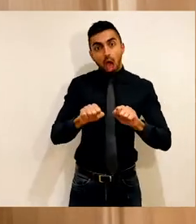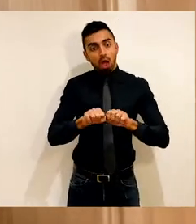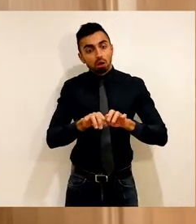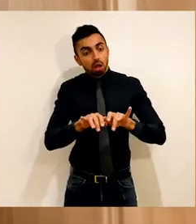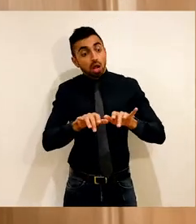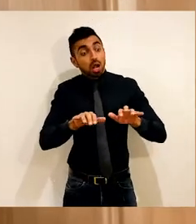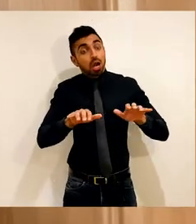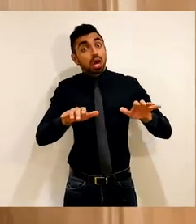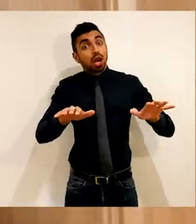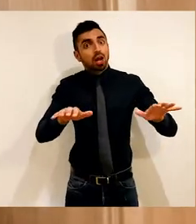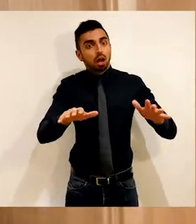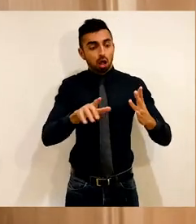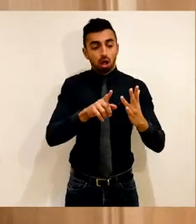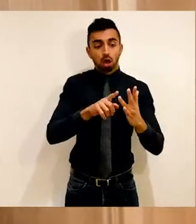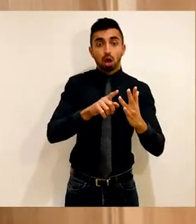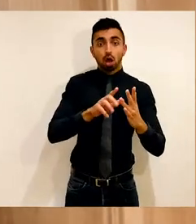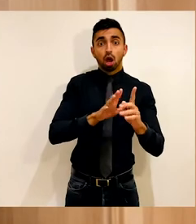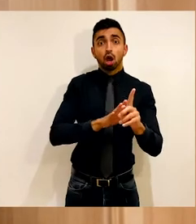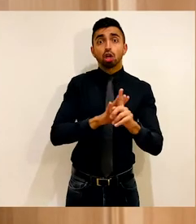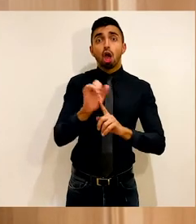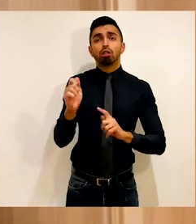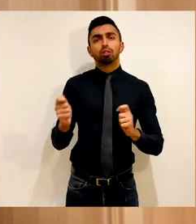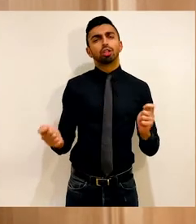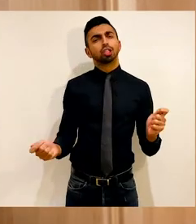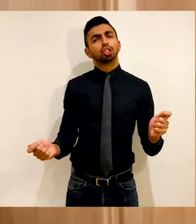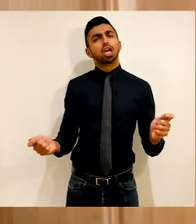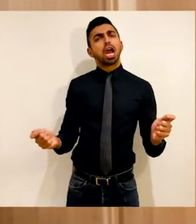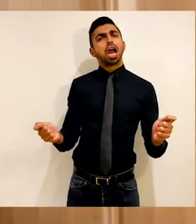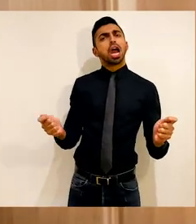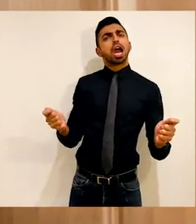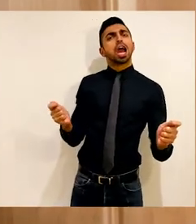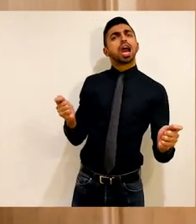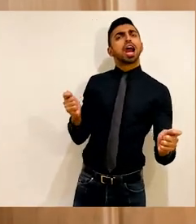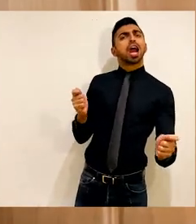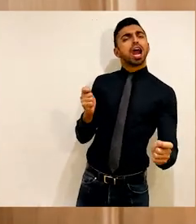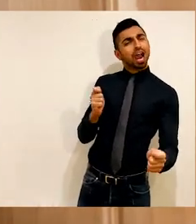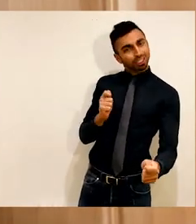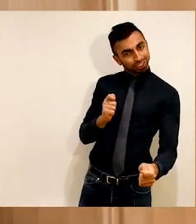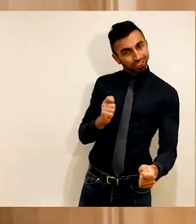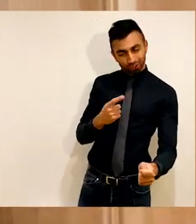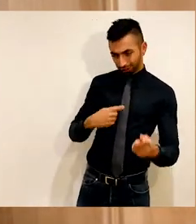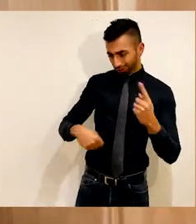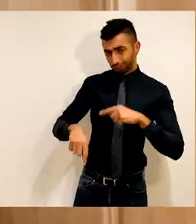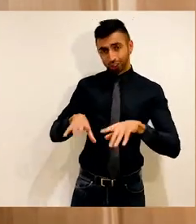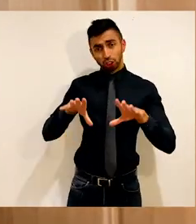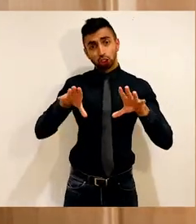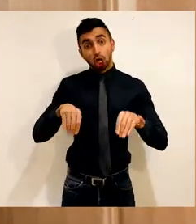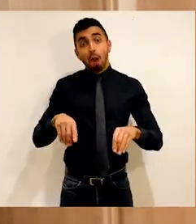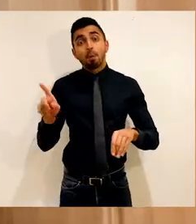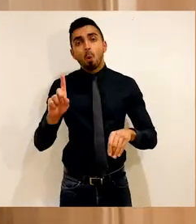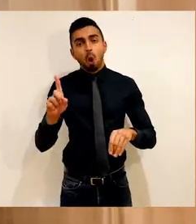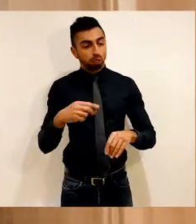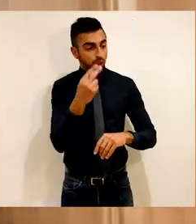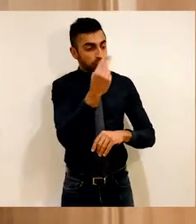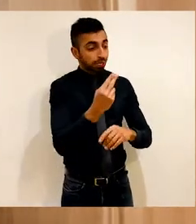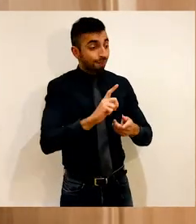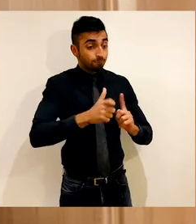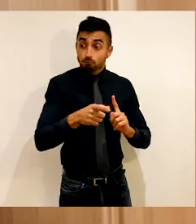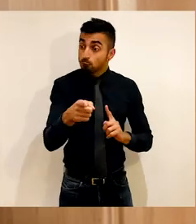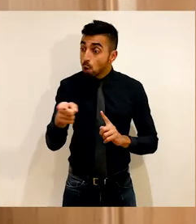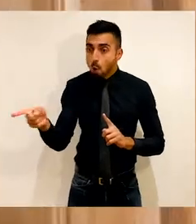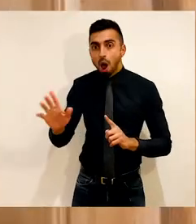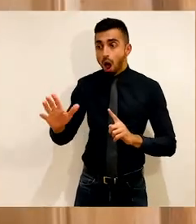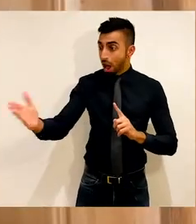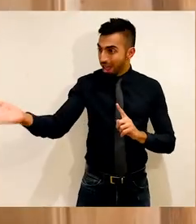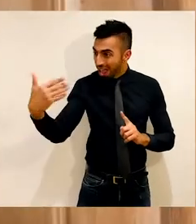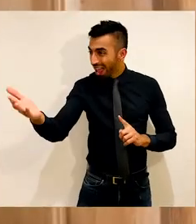and perhaps even profitable, the culture shifts. And we evolve our practice from advocating and designing for disabled people to designing with